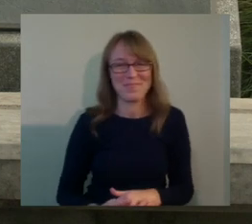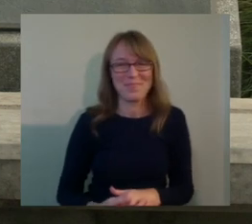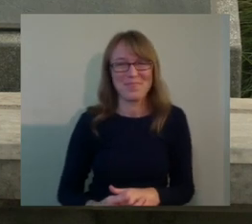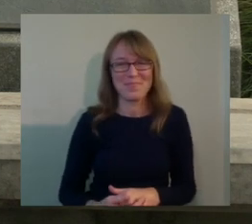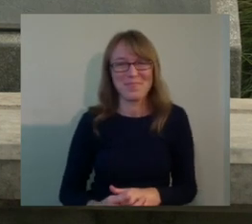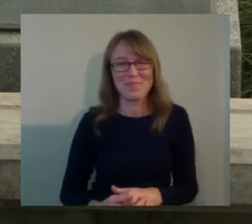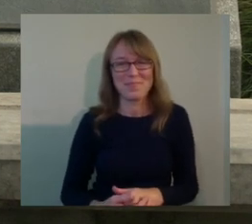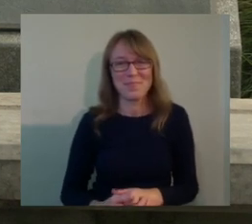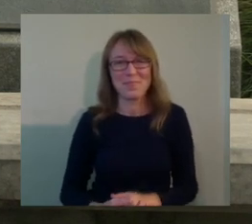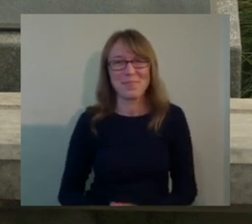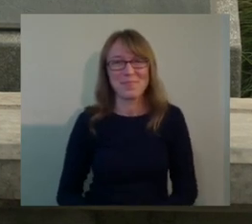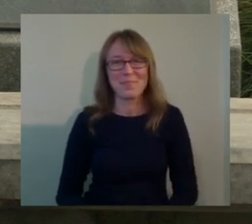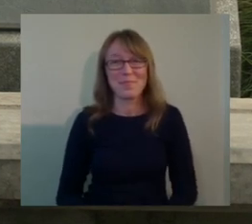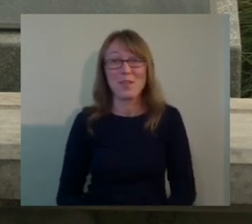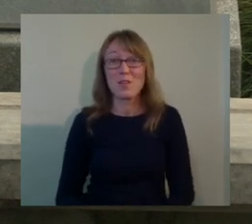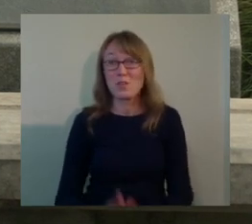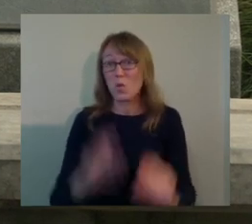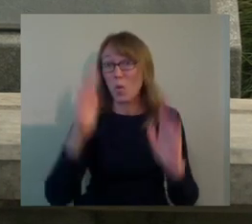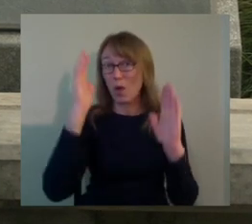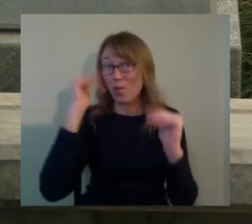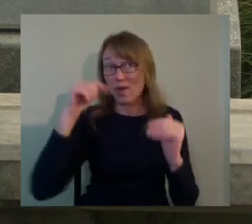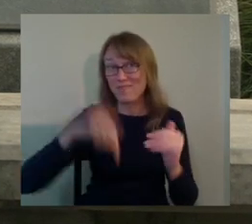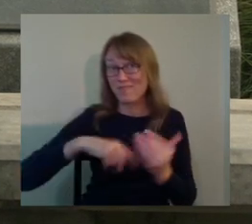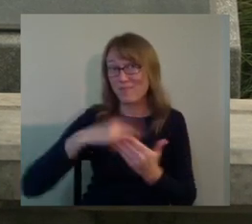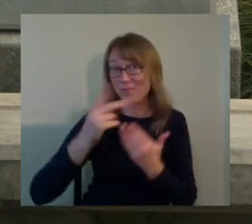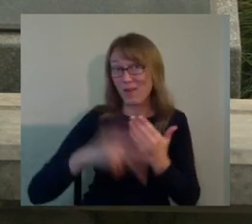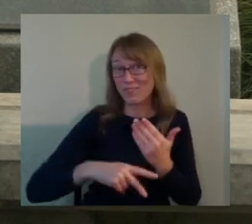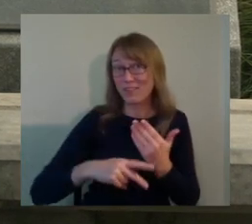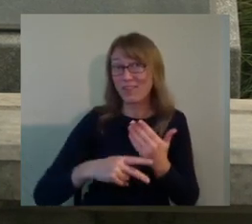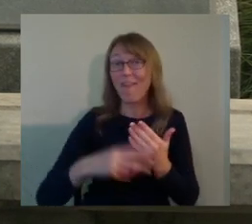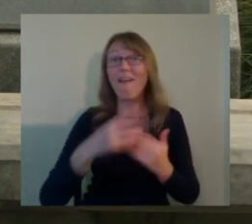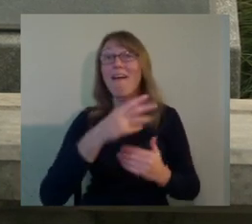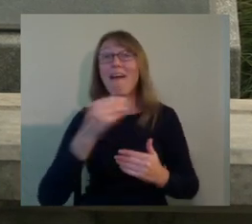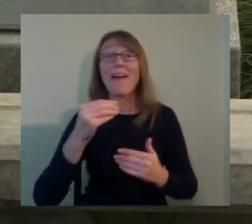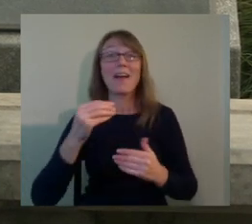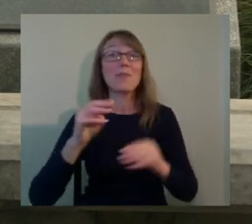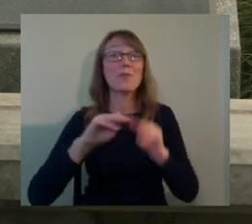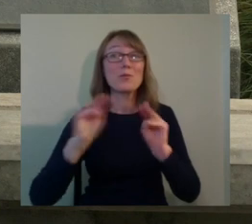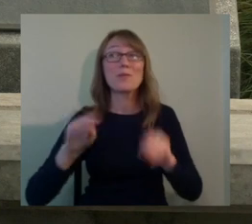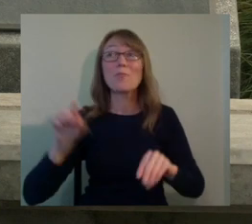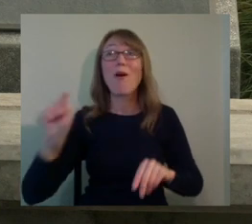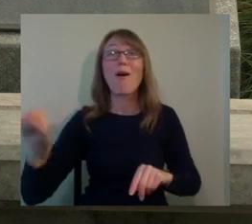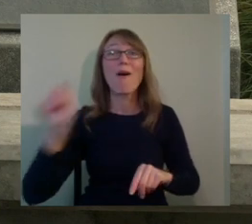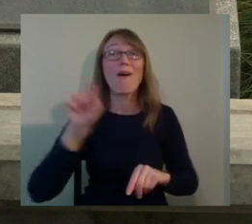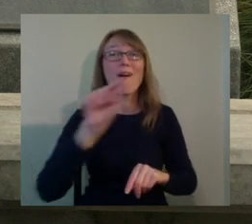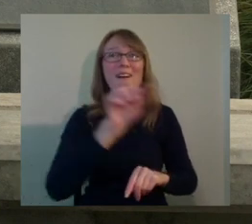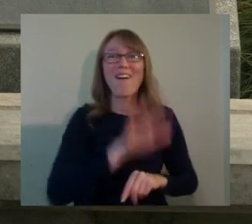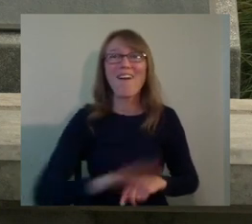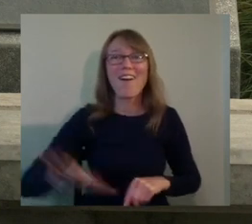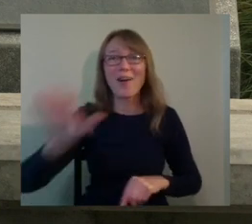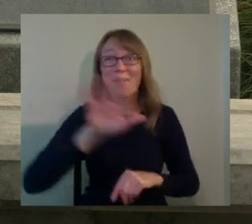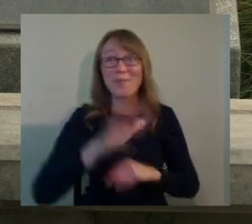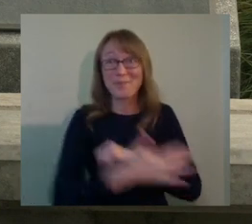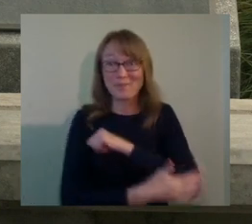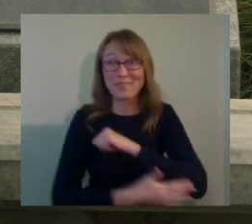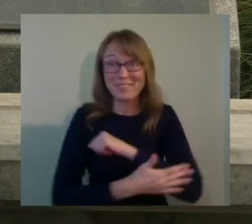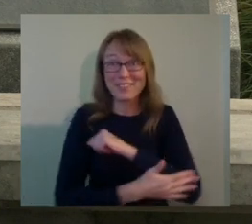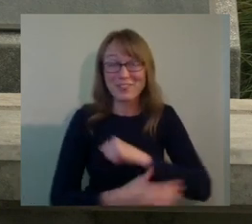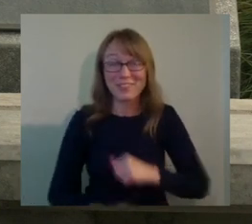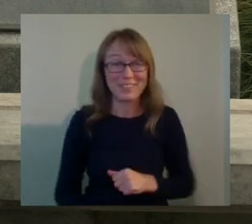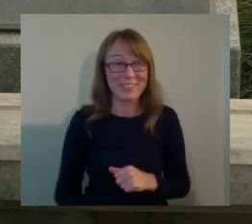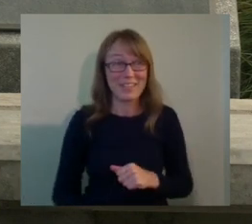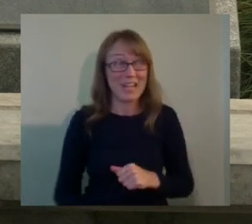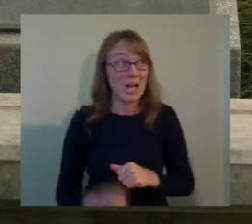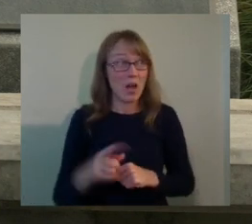that museums across the country will fulfill is bringing together disabled people so that those people can